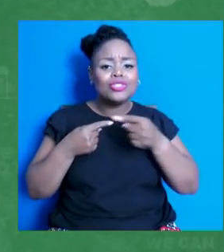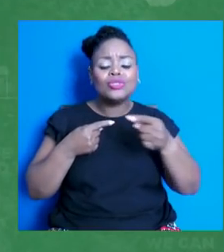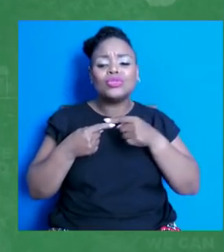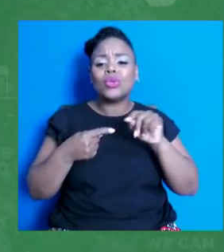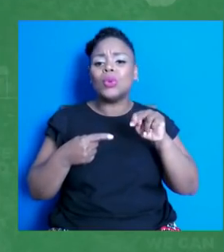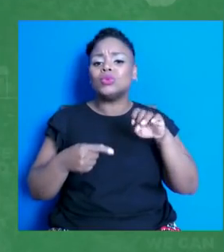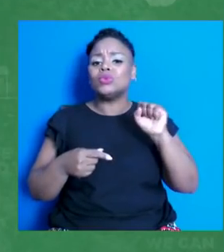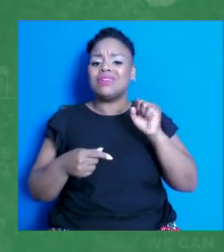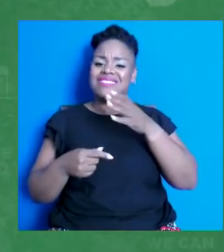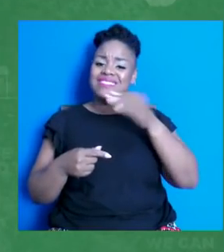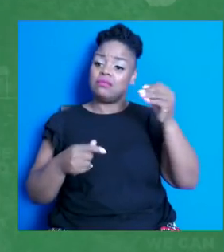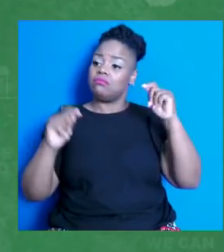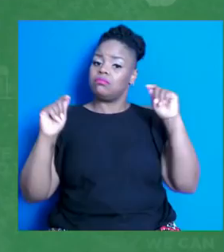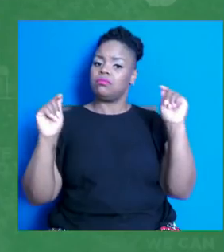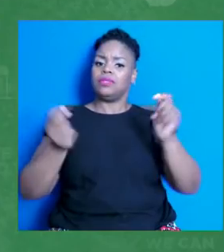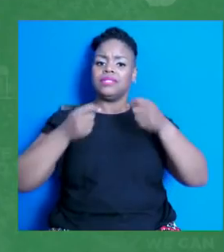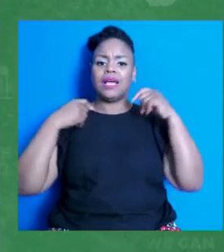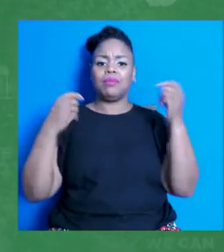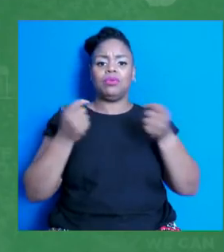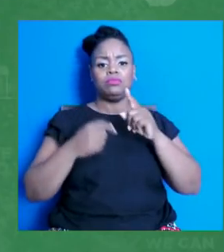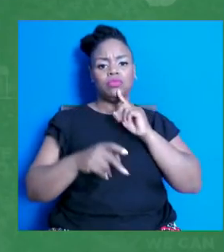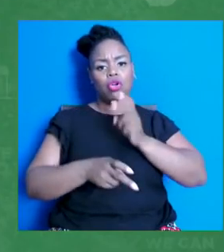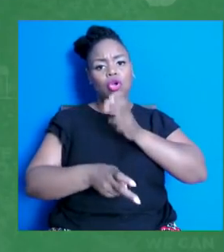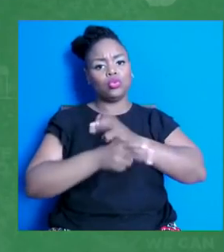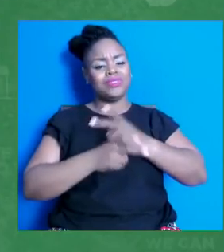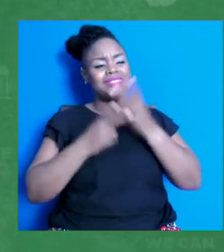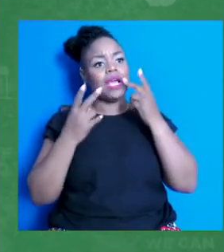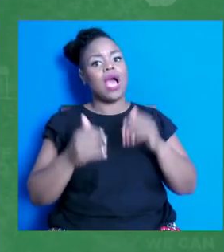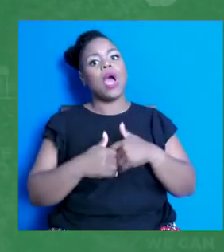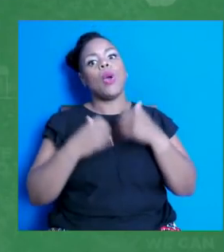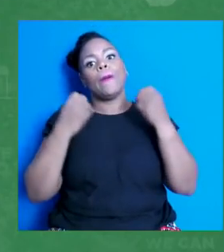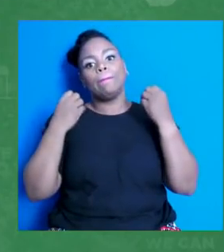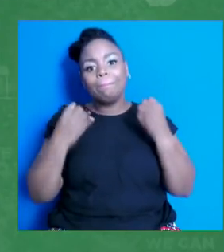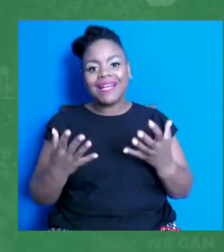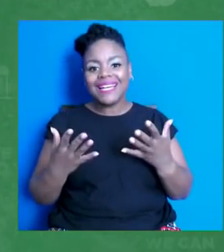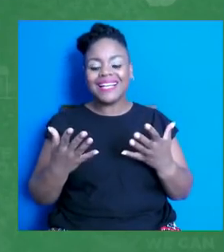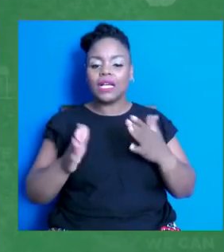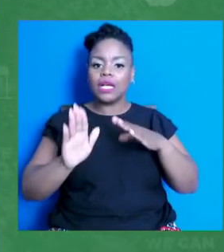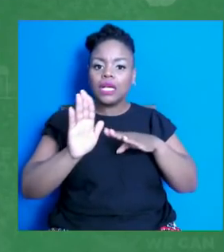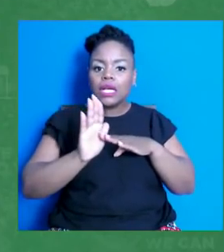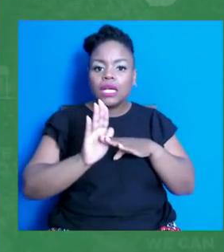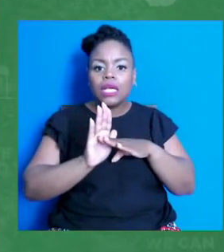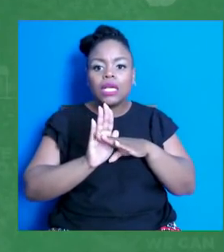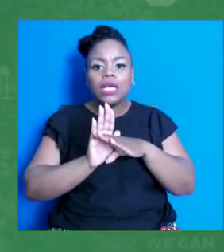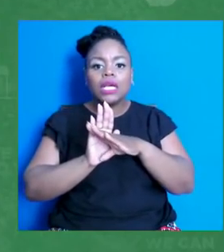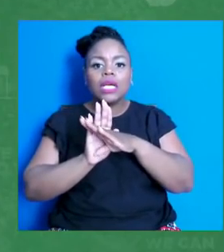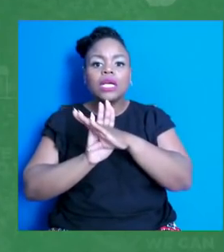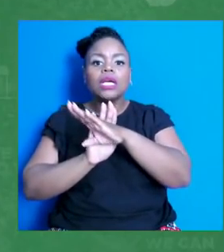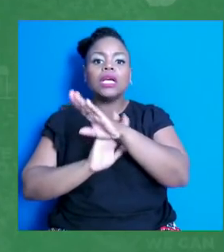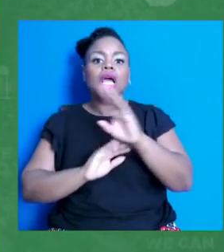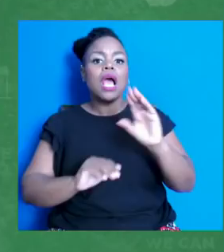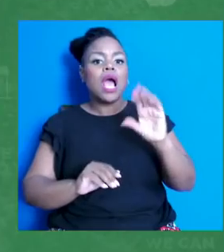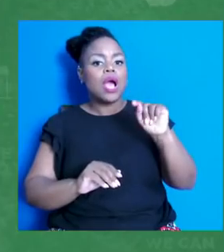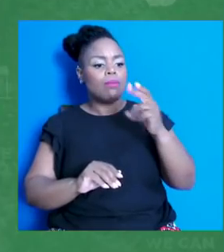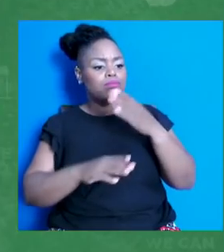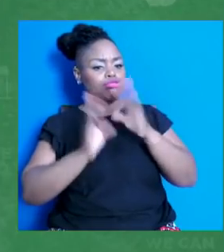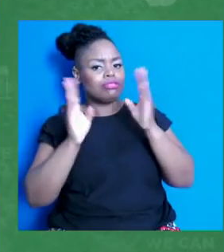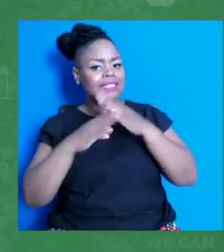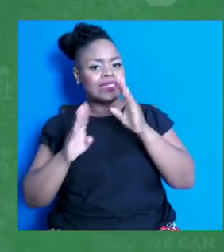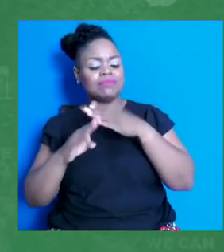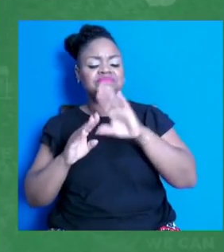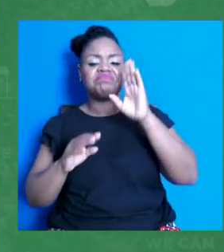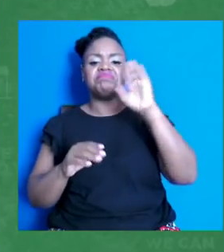number of infections in our country on the rise again. But we always knew that fighting this pandemic was going to be a marathon